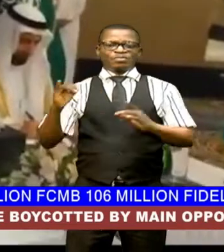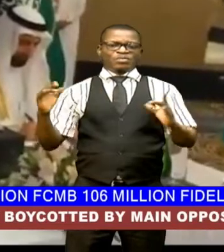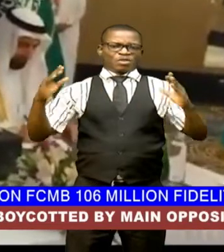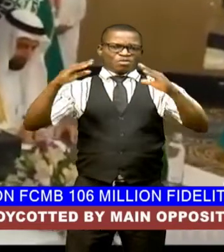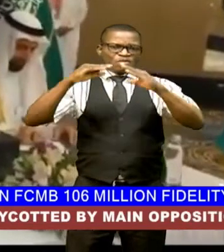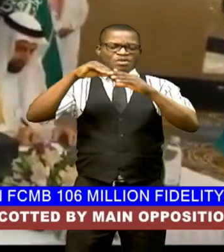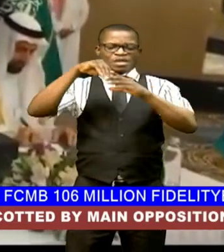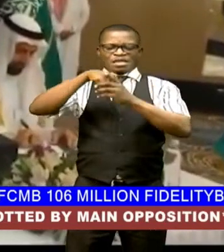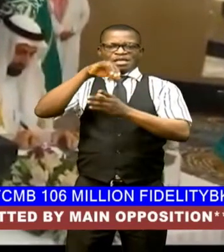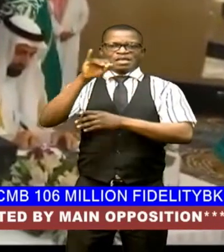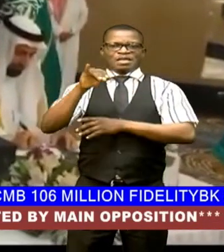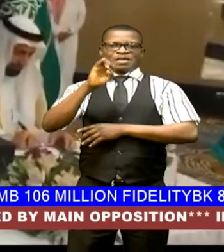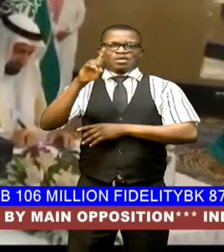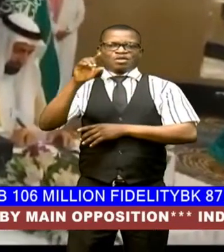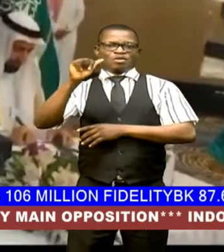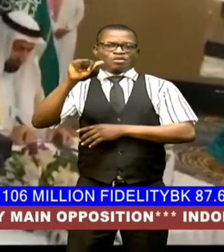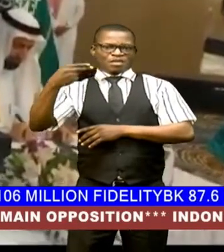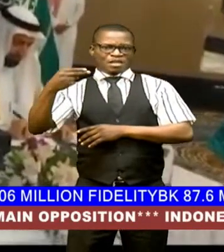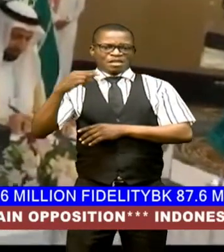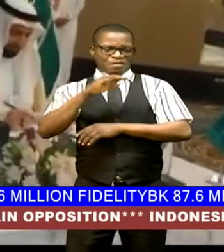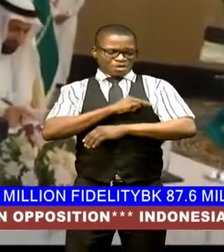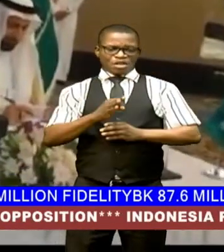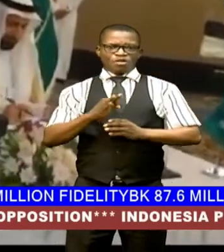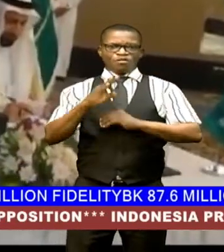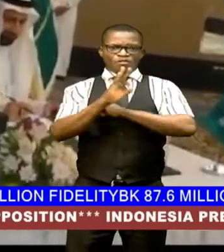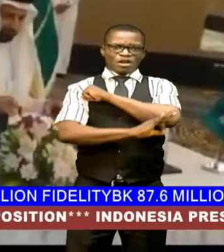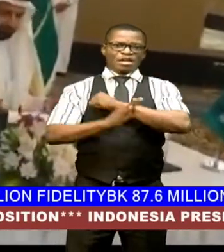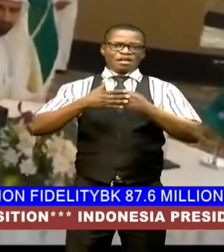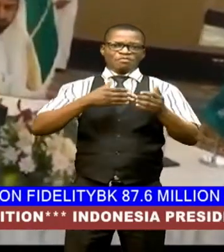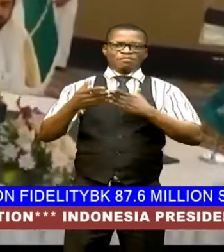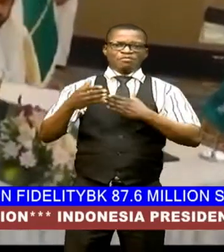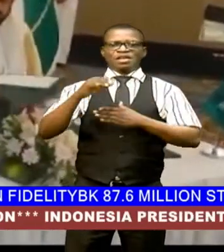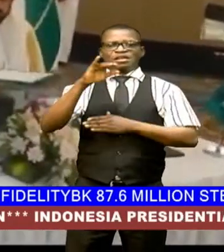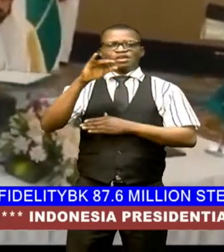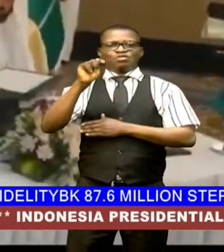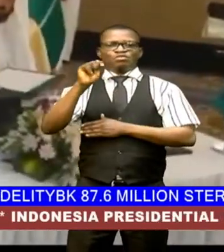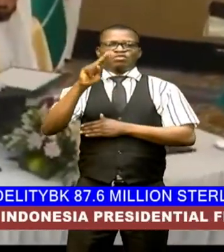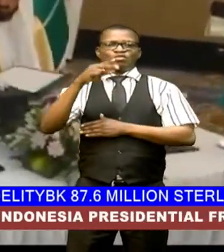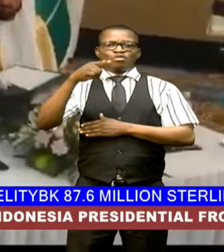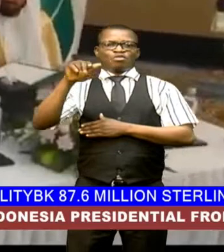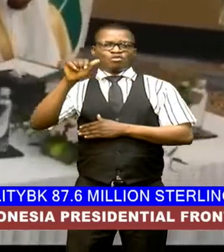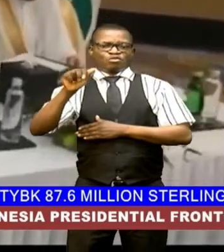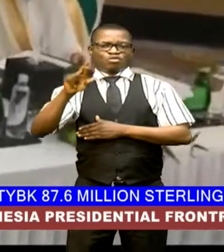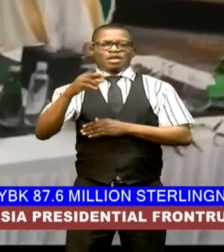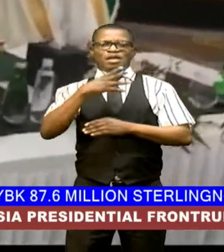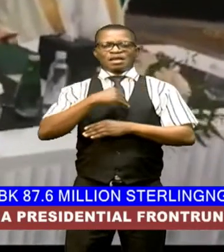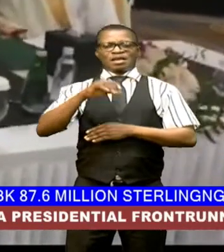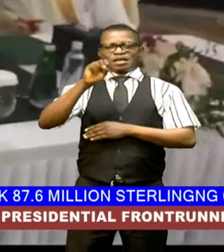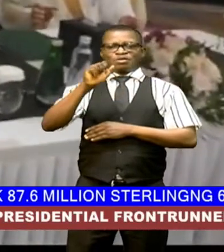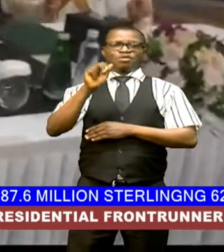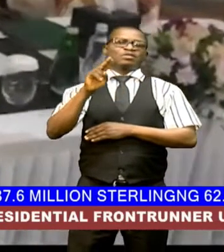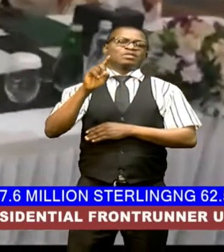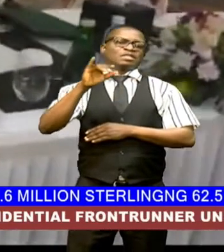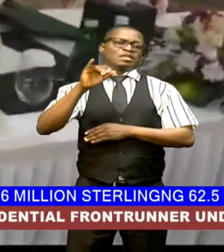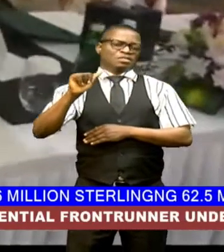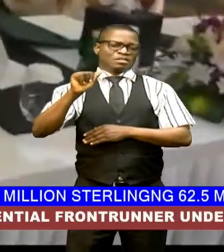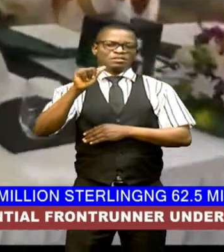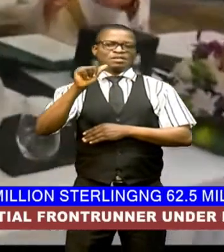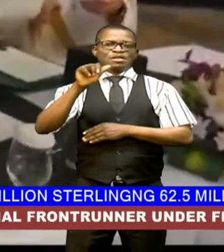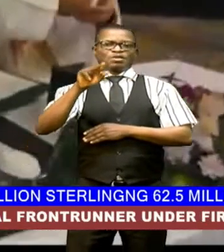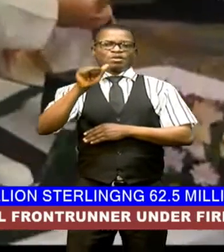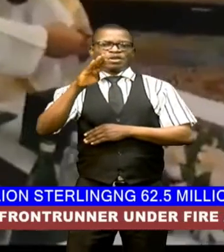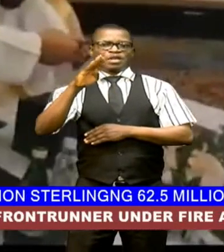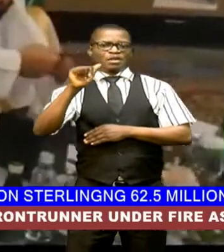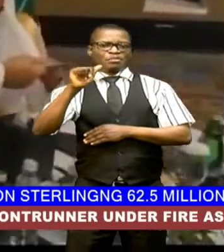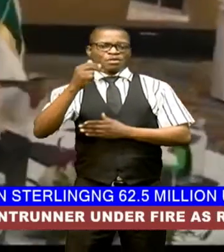jidda minister of foreign affairs yusuf tugar and saudi's minister of hajj and umrah tofik bin fawzan al-rabia signed